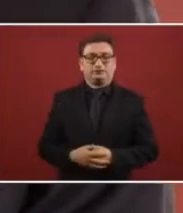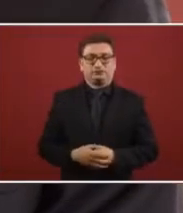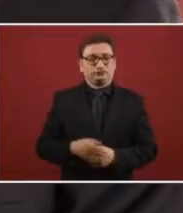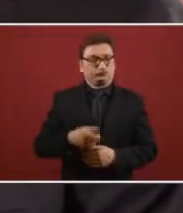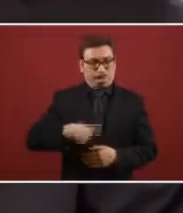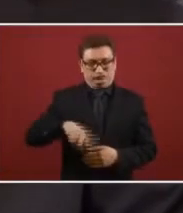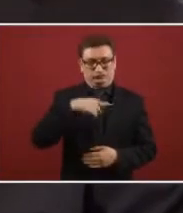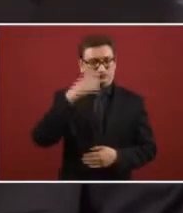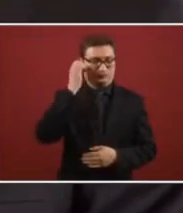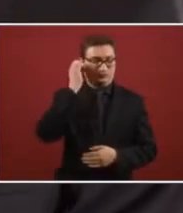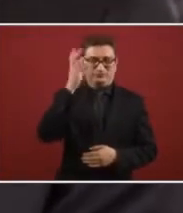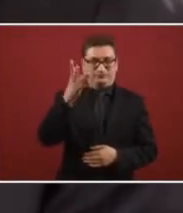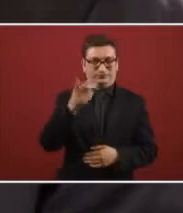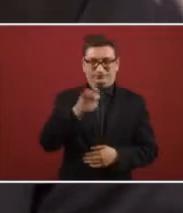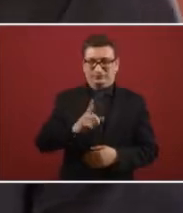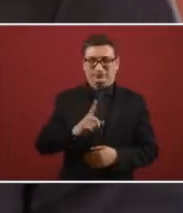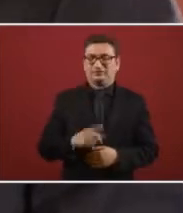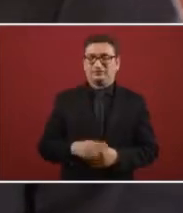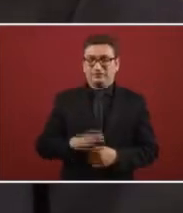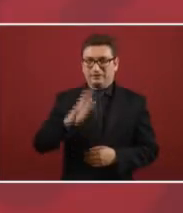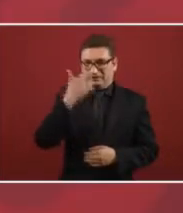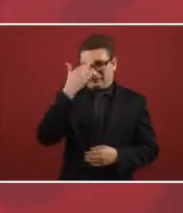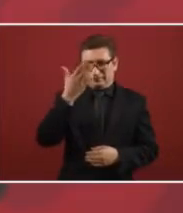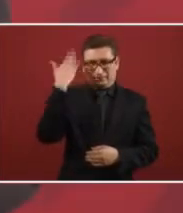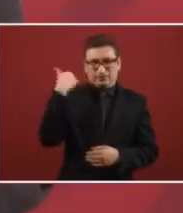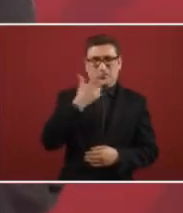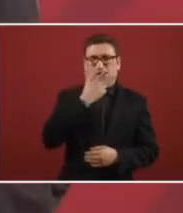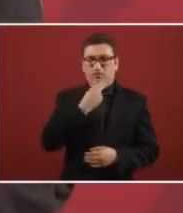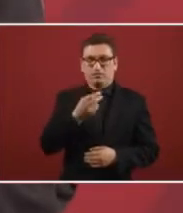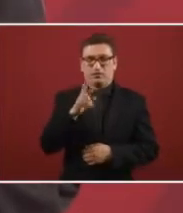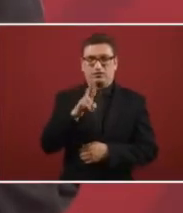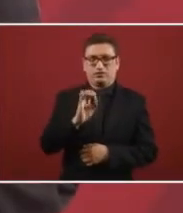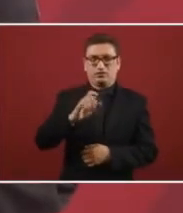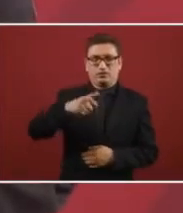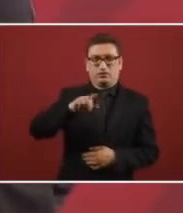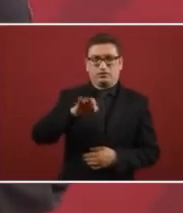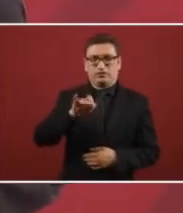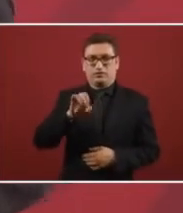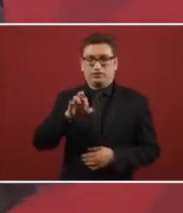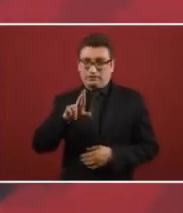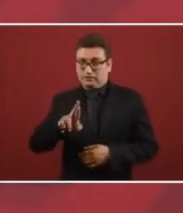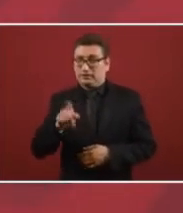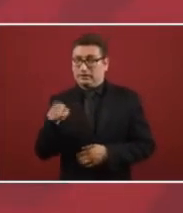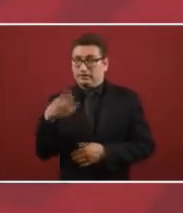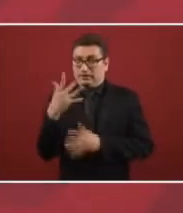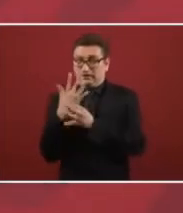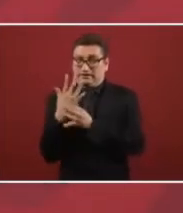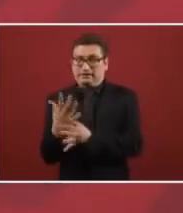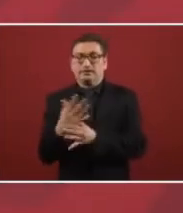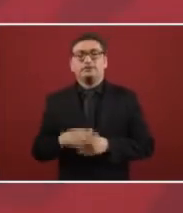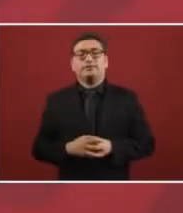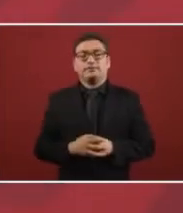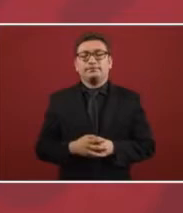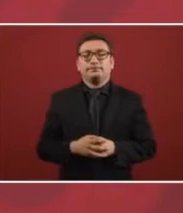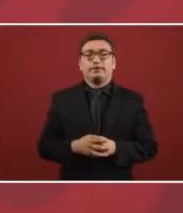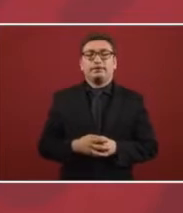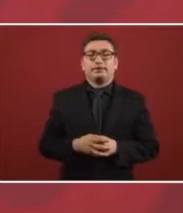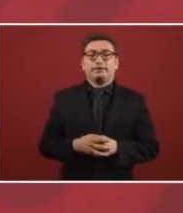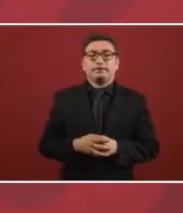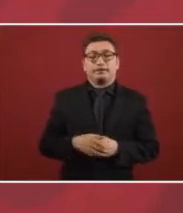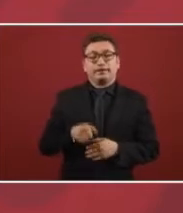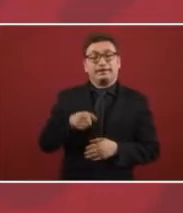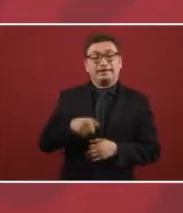let's not forget that that Rockefeller used to say he used to say petroleum